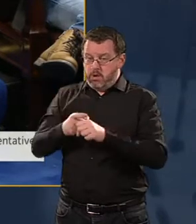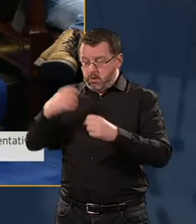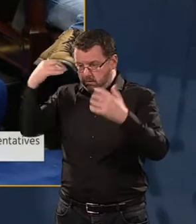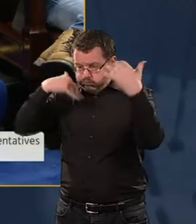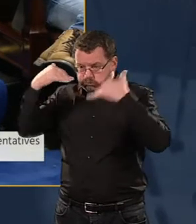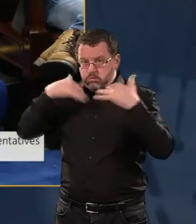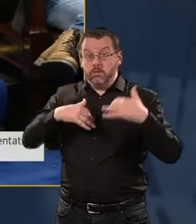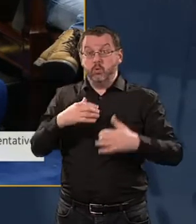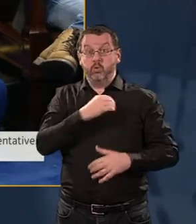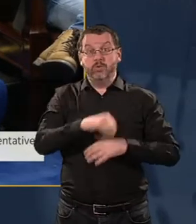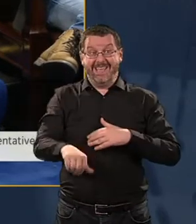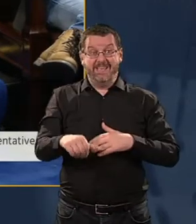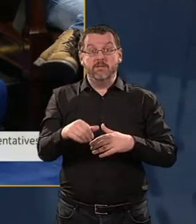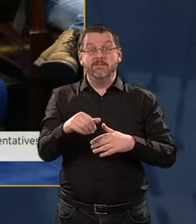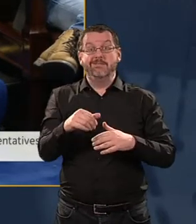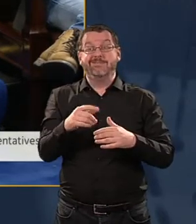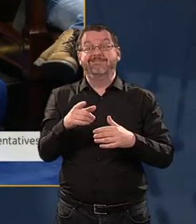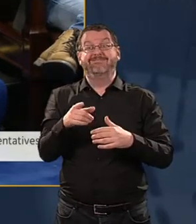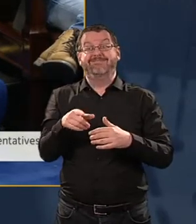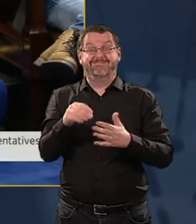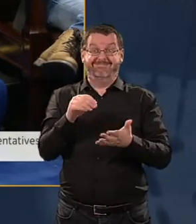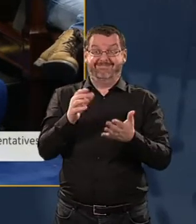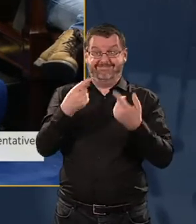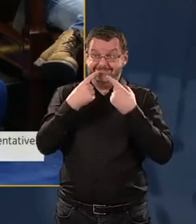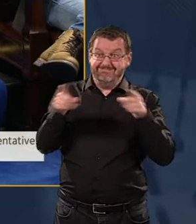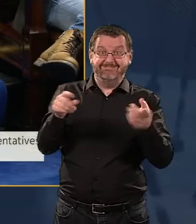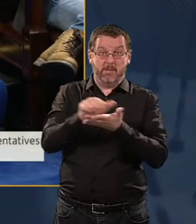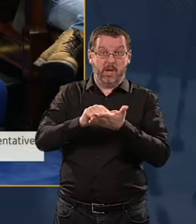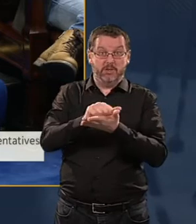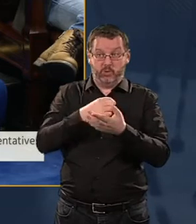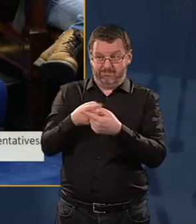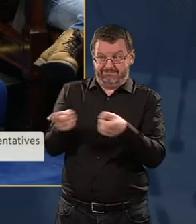to those women whose experience were outlined on the Joe Duffy program.